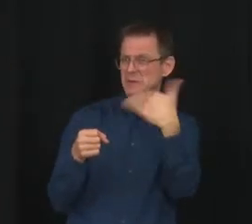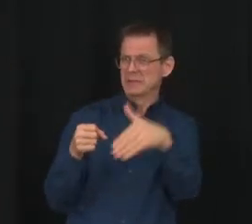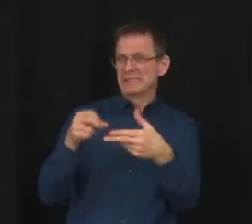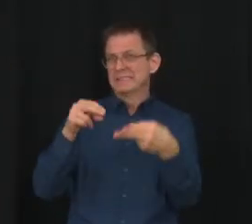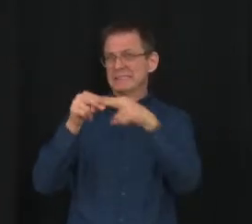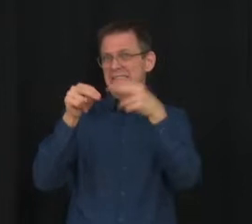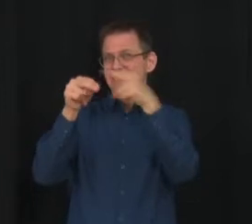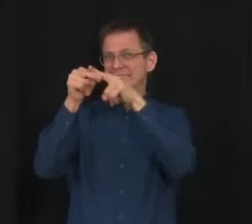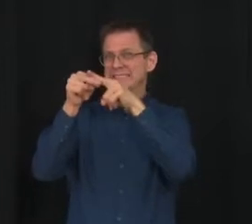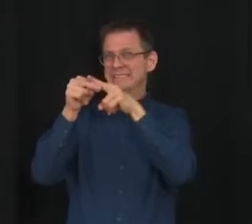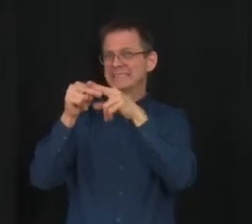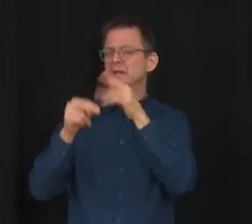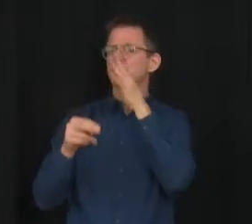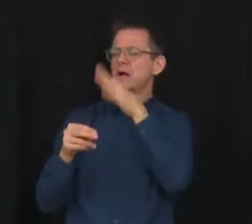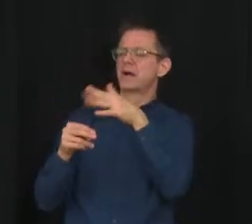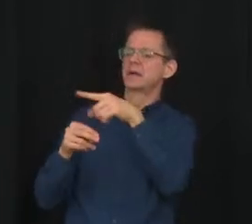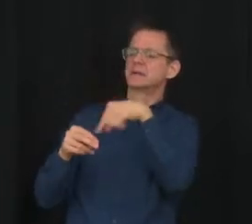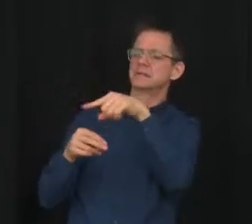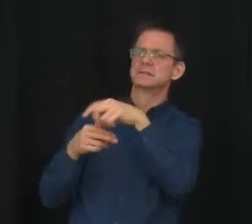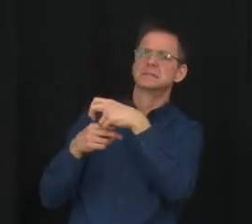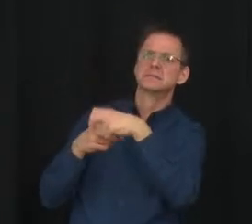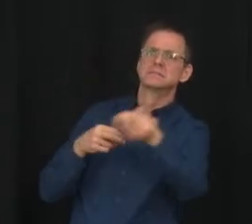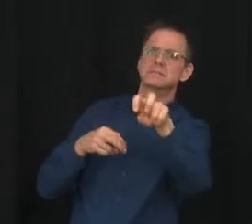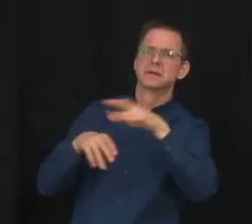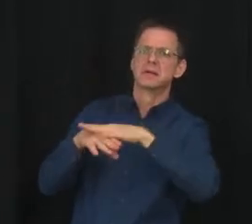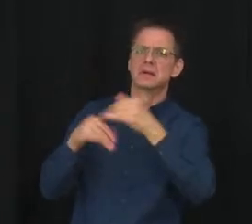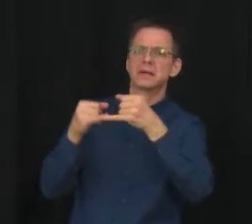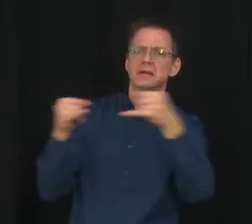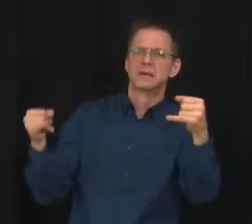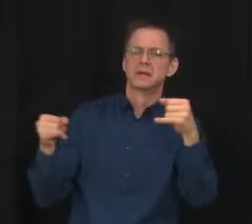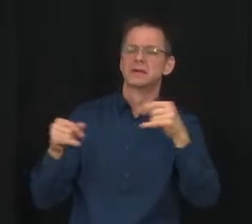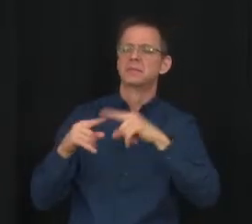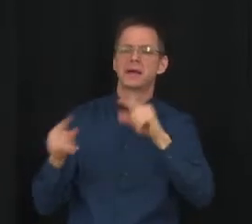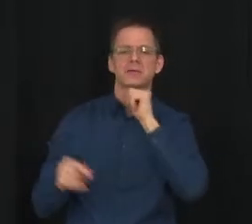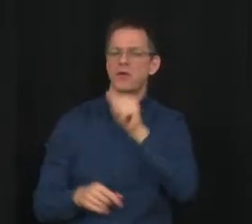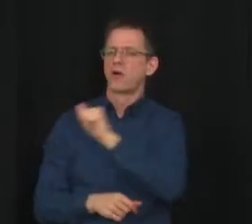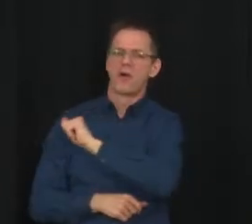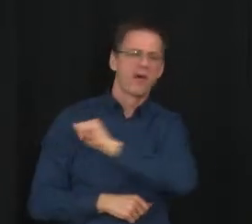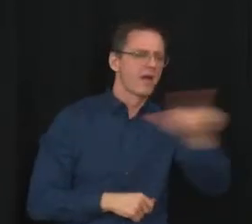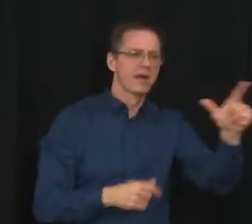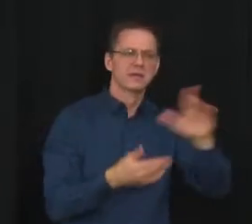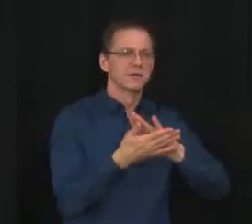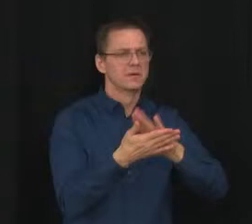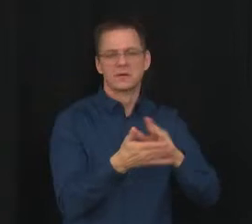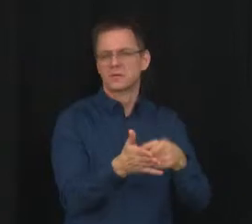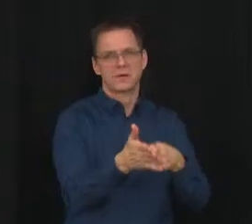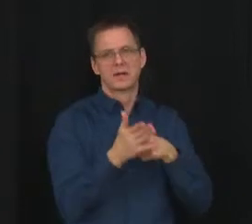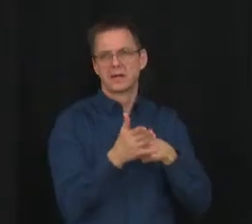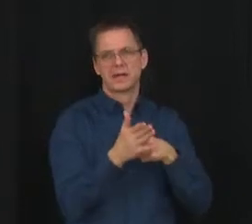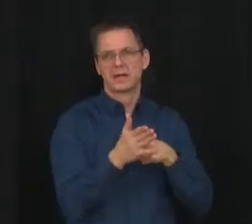Thank you, Dr. Hinshaw. Operator, can you put through the next caller? David Staples, Edmonton Journal.